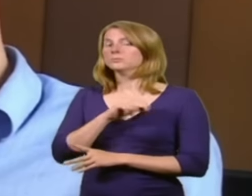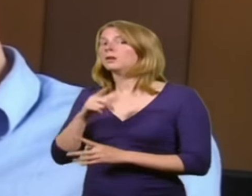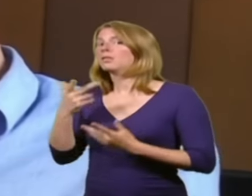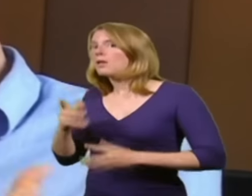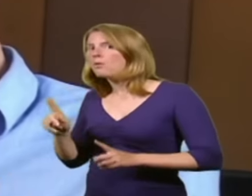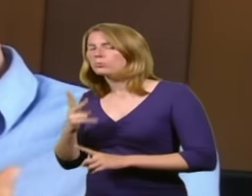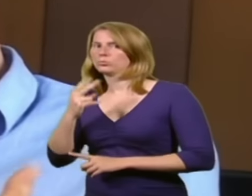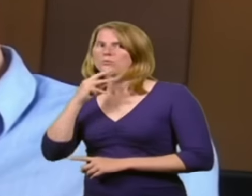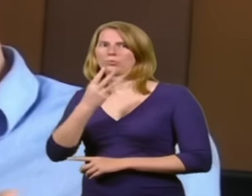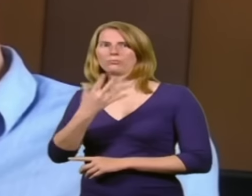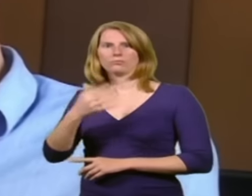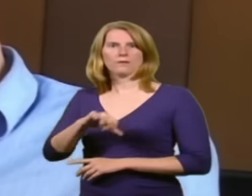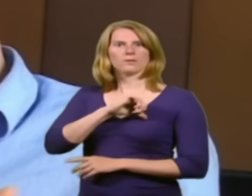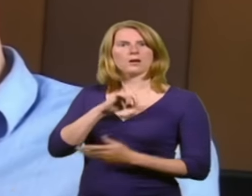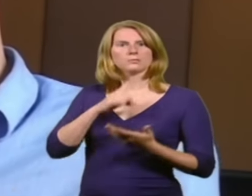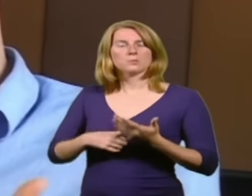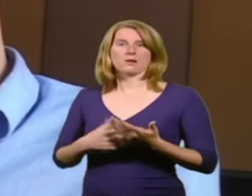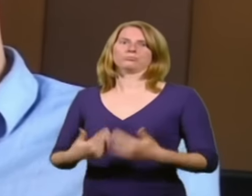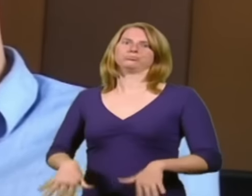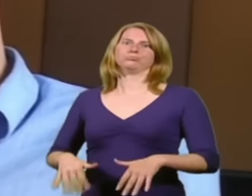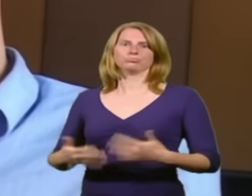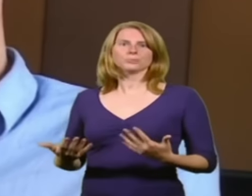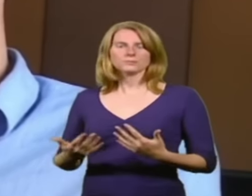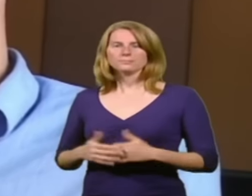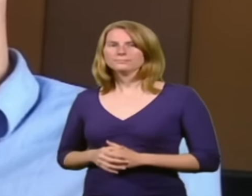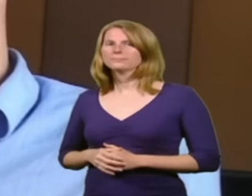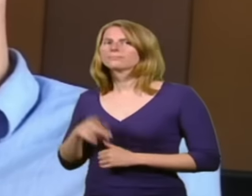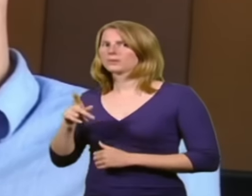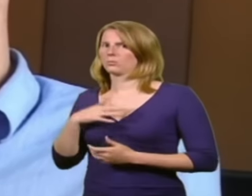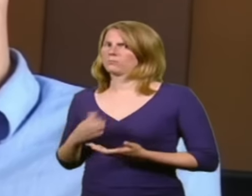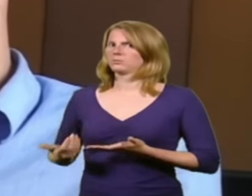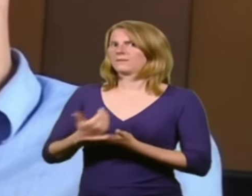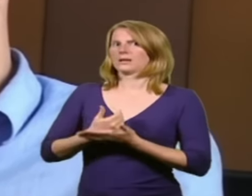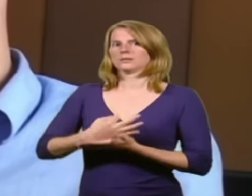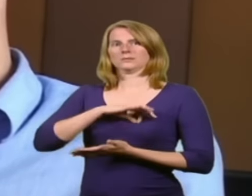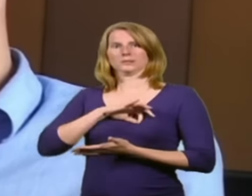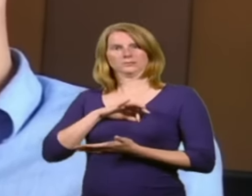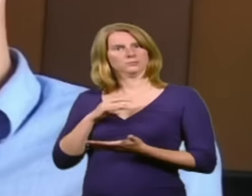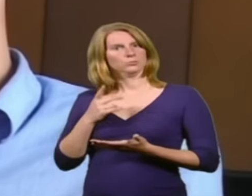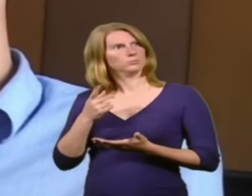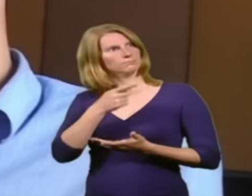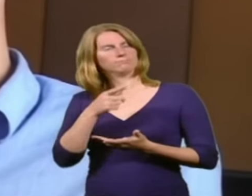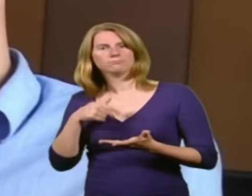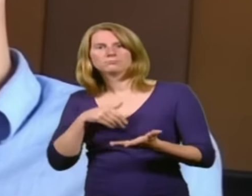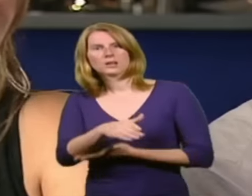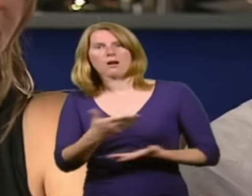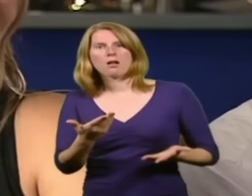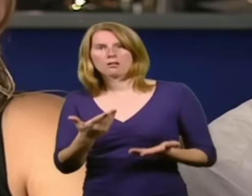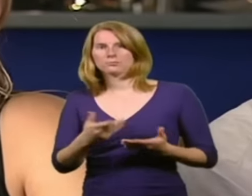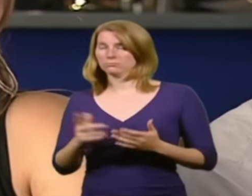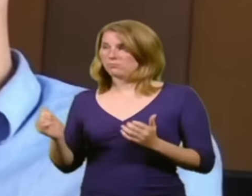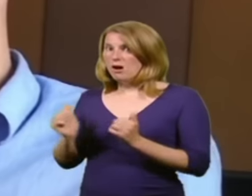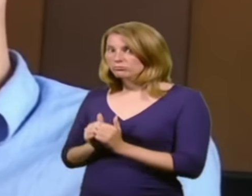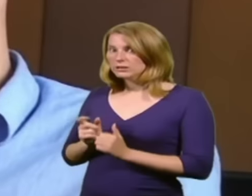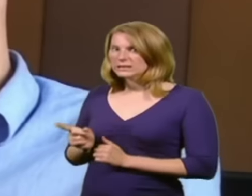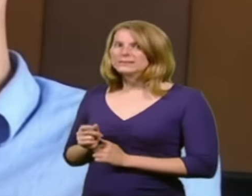what we're saying is that you need to invest a little money in the house you're about to leave in order to make it sell for the price you want. Do you subscribe to that? That seems like